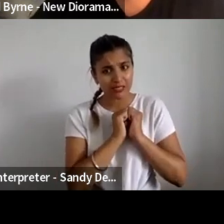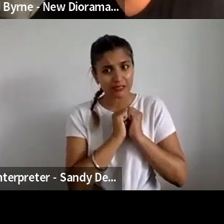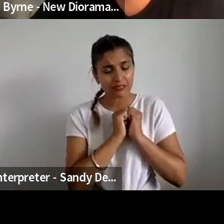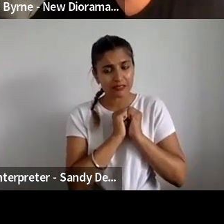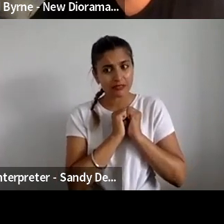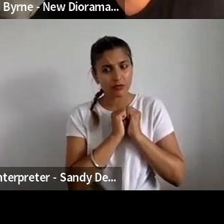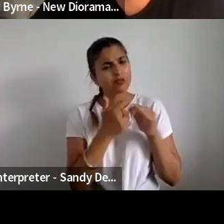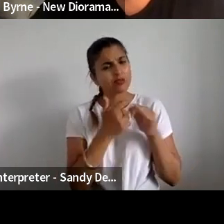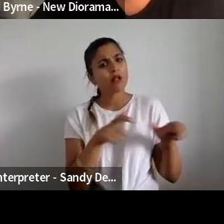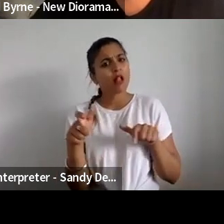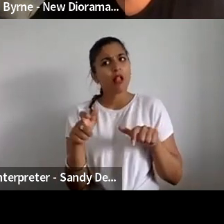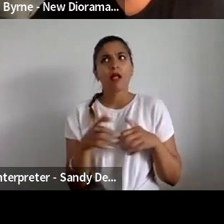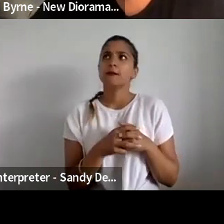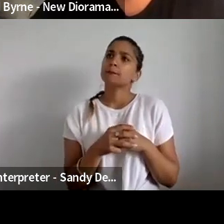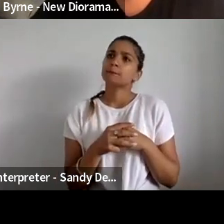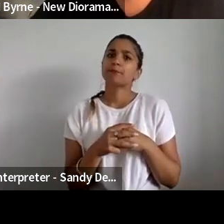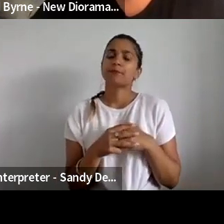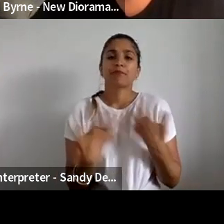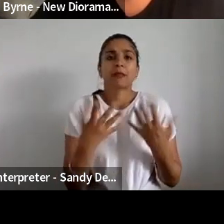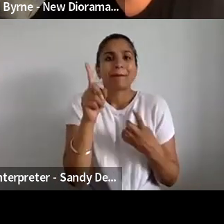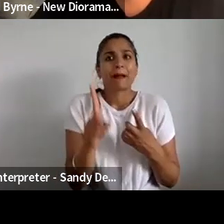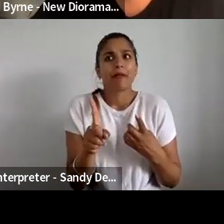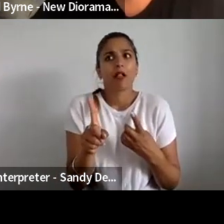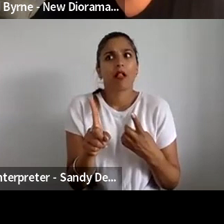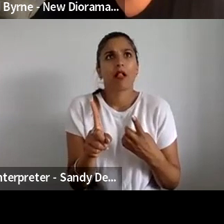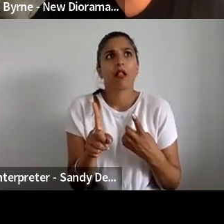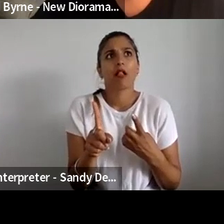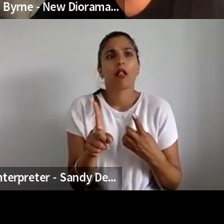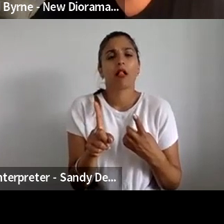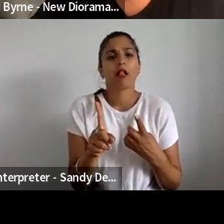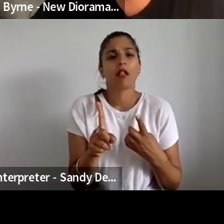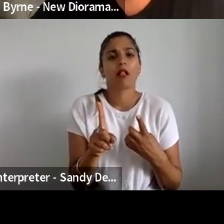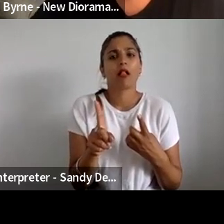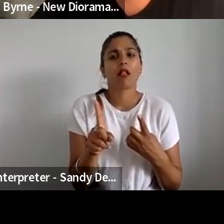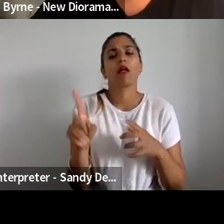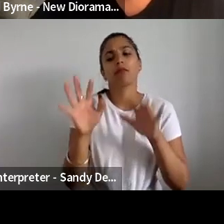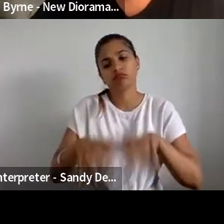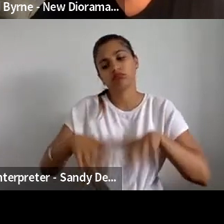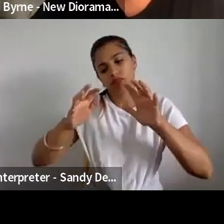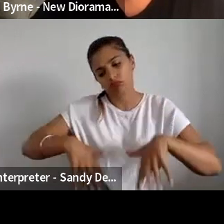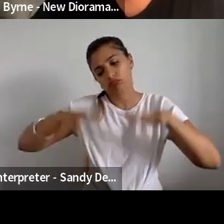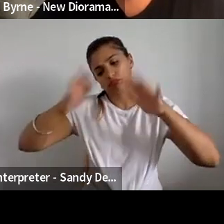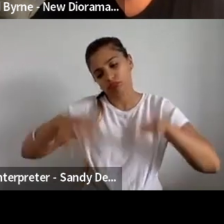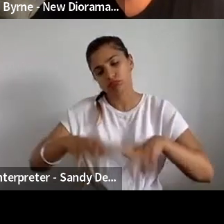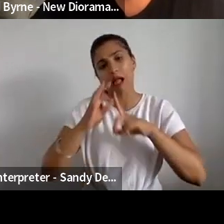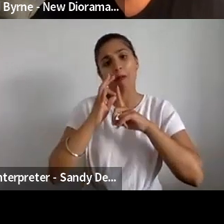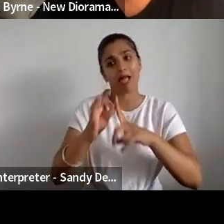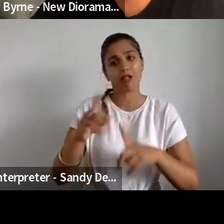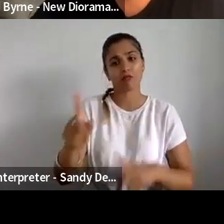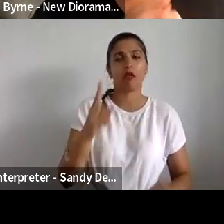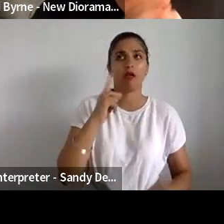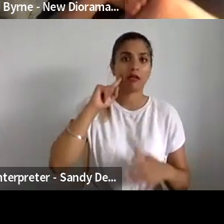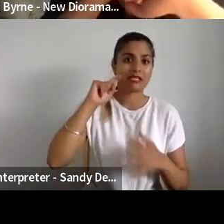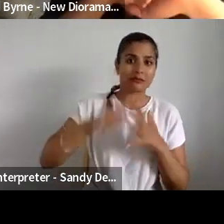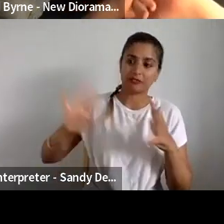layer of, like, actually, people were so conditioned to be, like, writing applications, putting them in, maybe not even finding